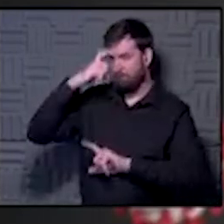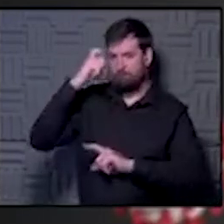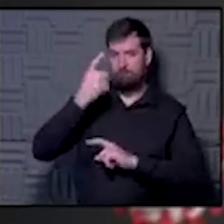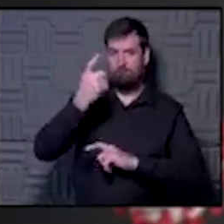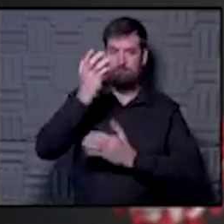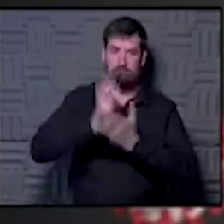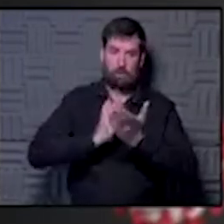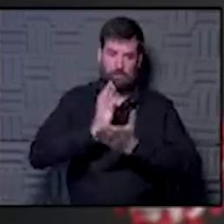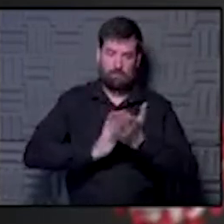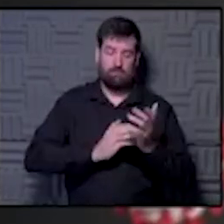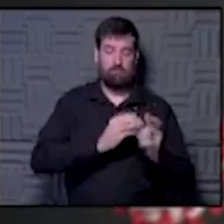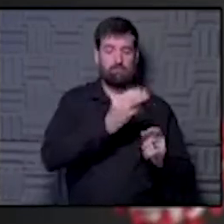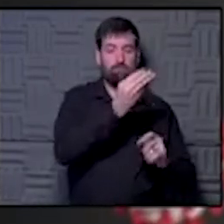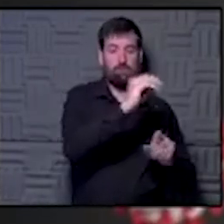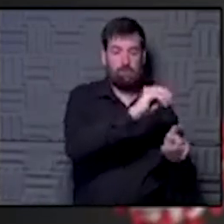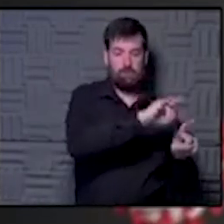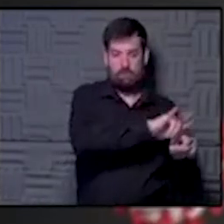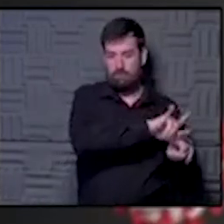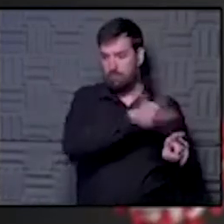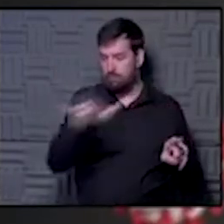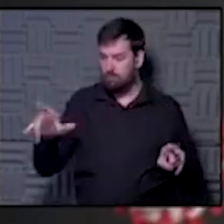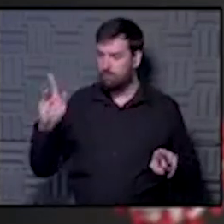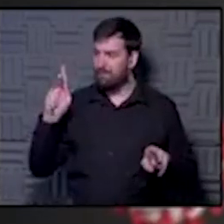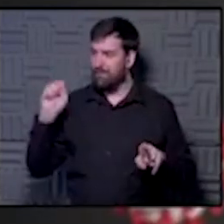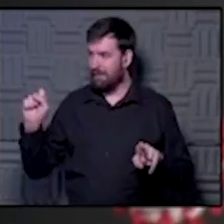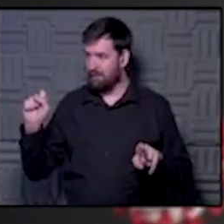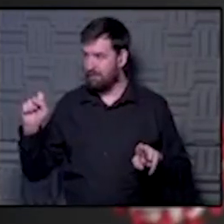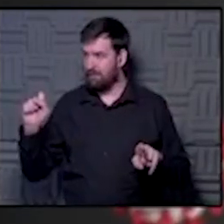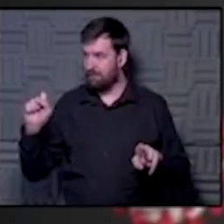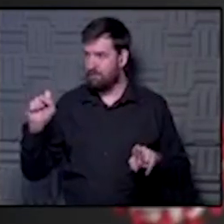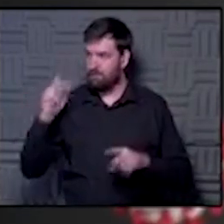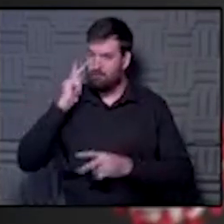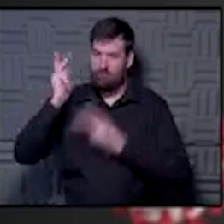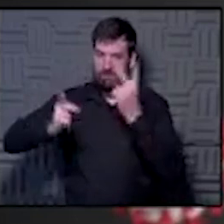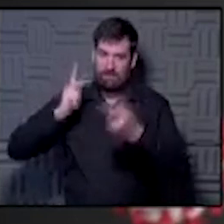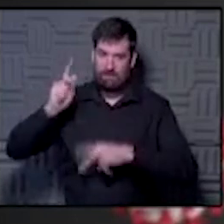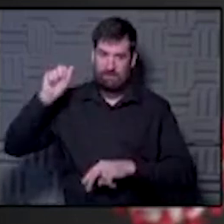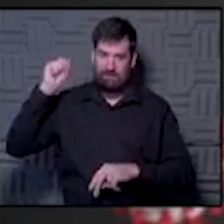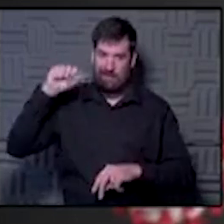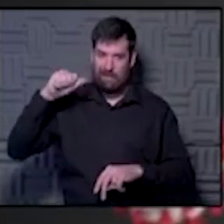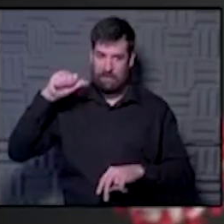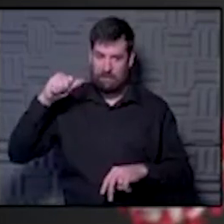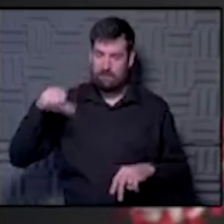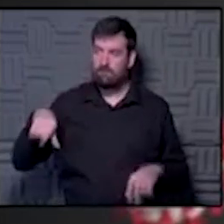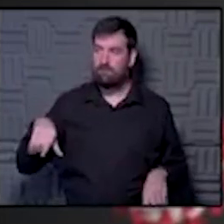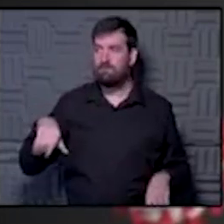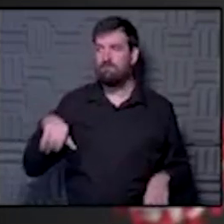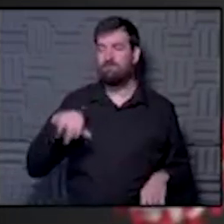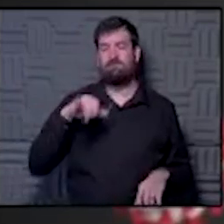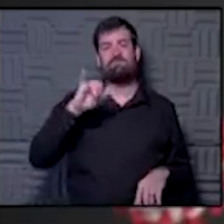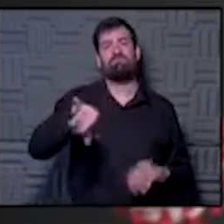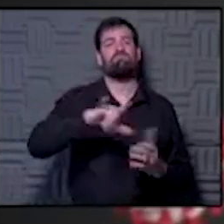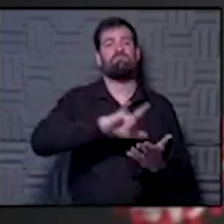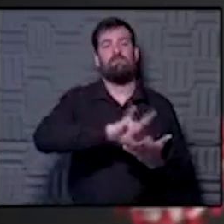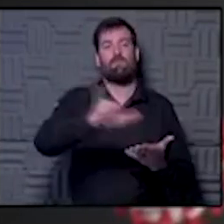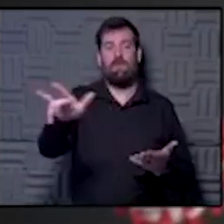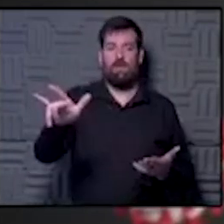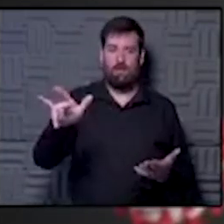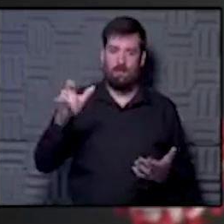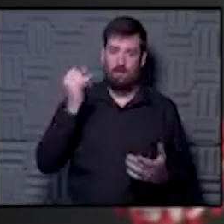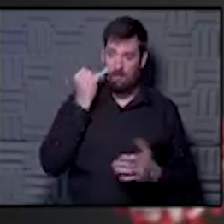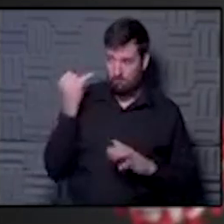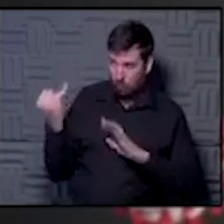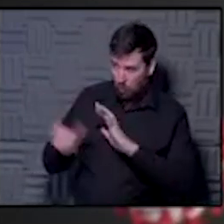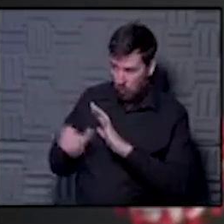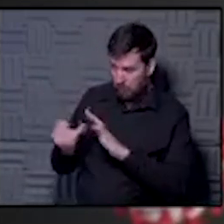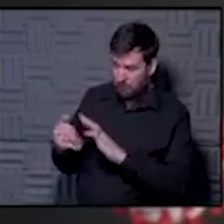about going from Missouri to Kansas to visit 84-year-old auntie. Yeah. This is the one about the flying and if I quarantine,